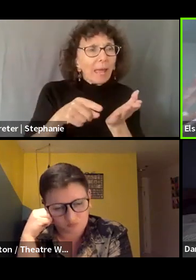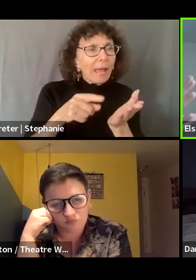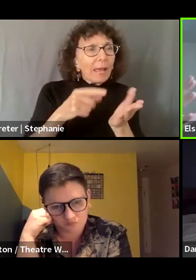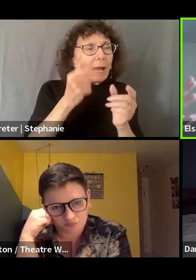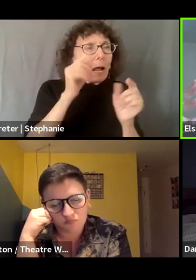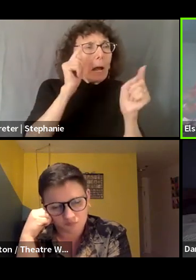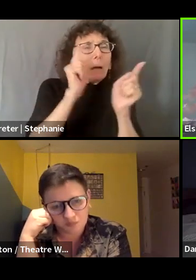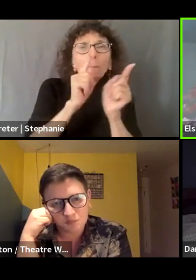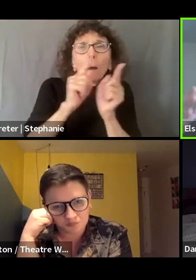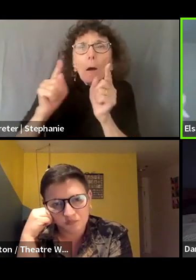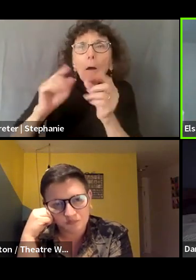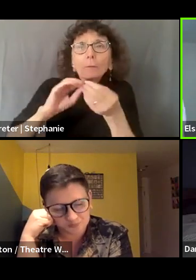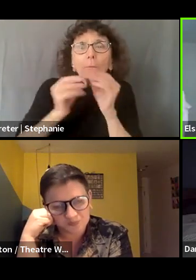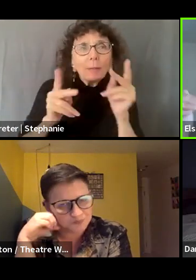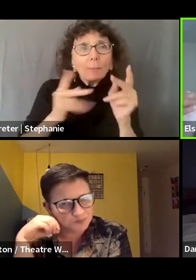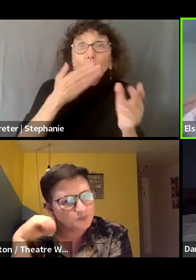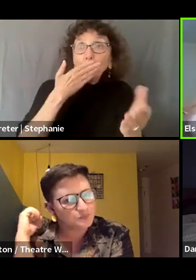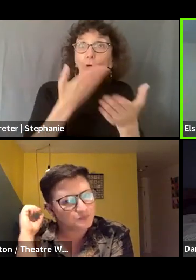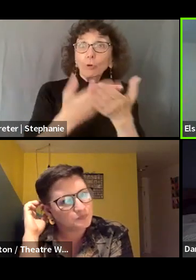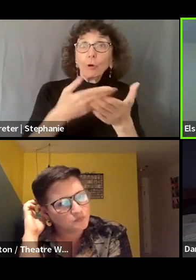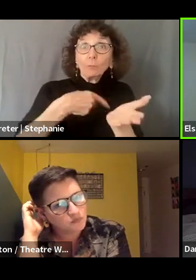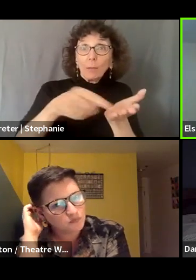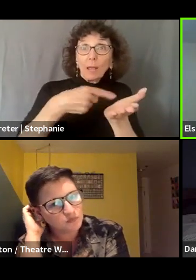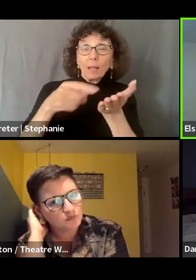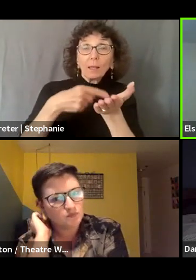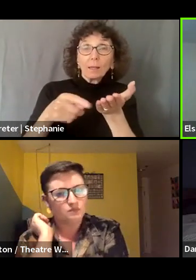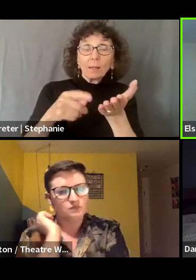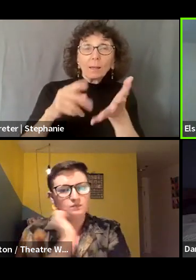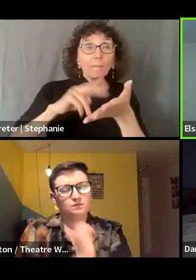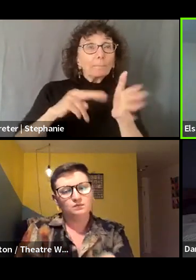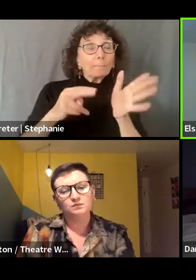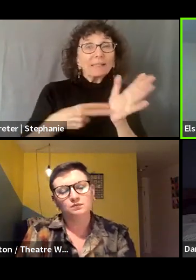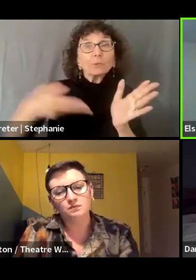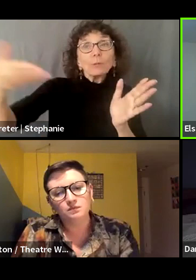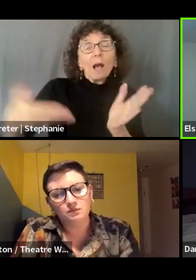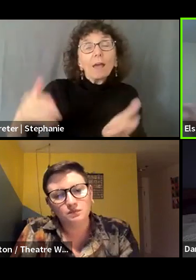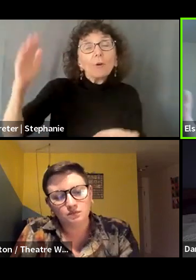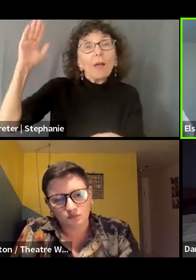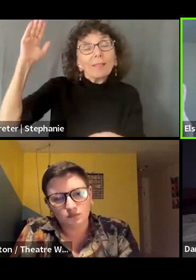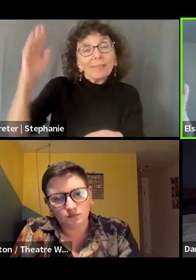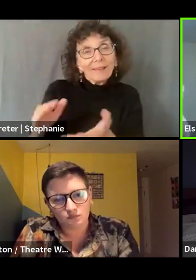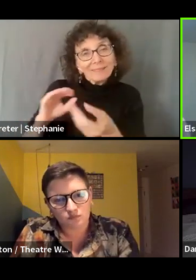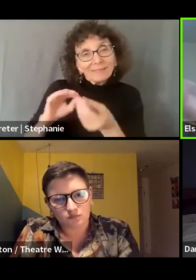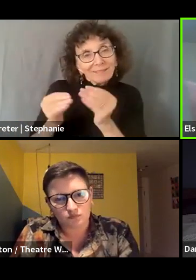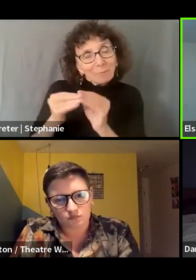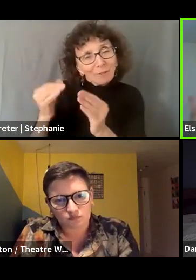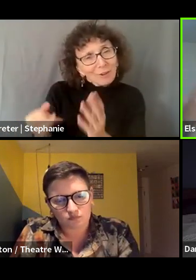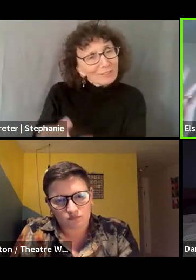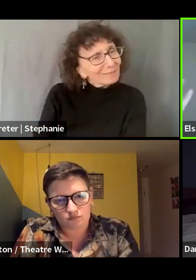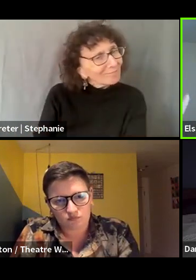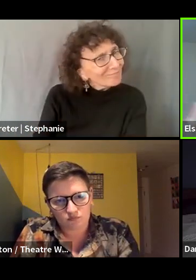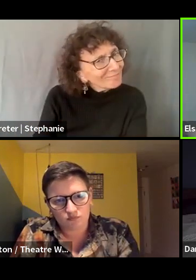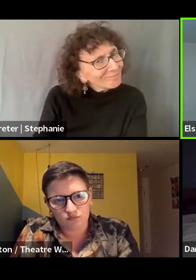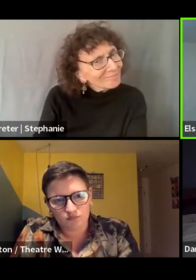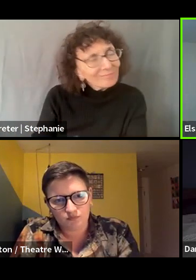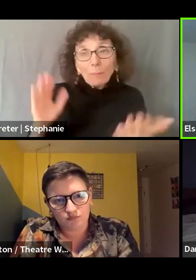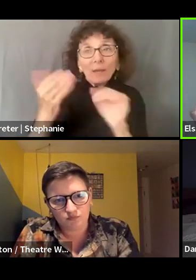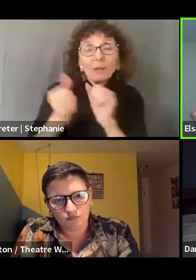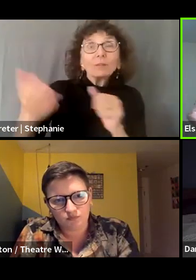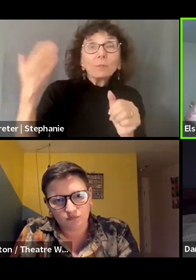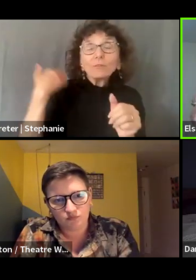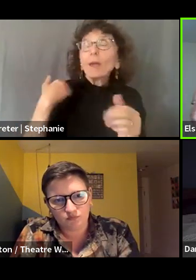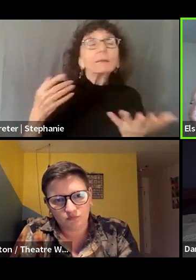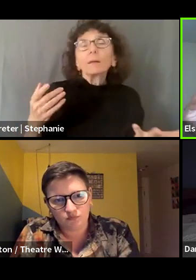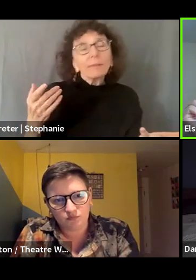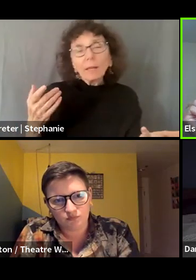or a thriving wage, even if it means you're not hiring as many artists as before. And also, I mean, the whole funding sphere, as far as how